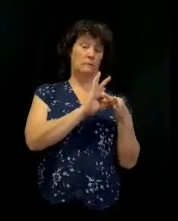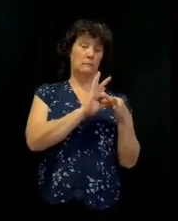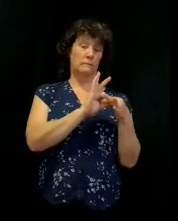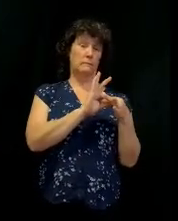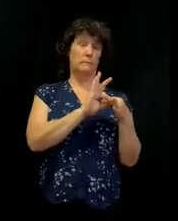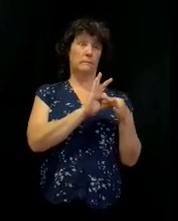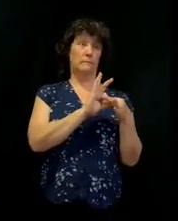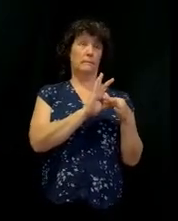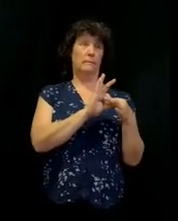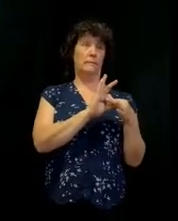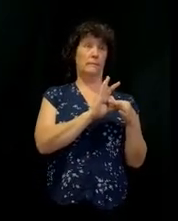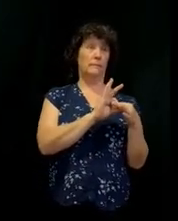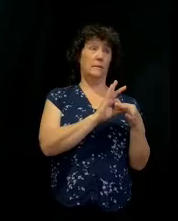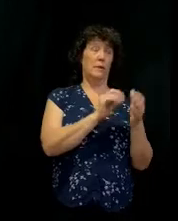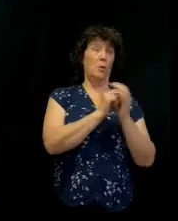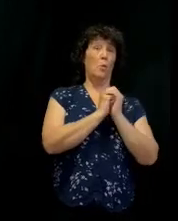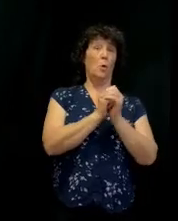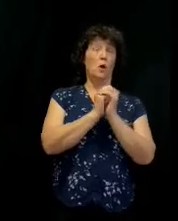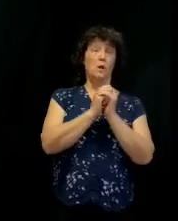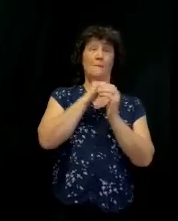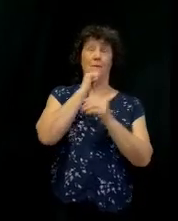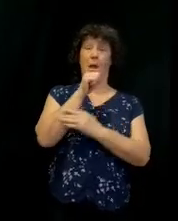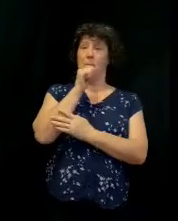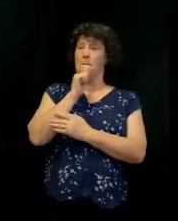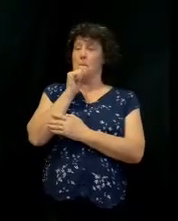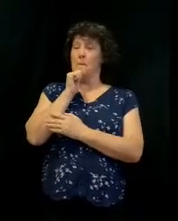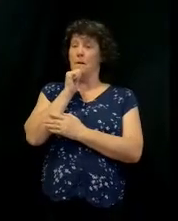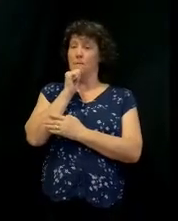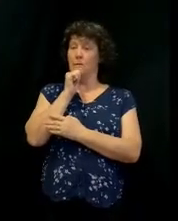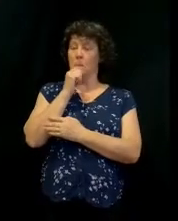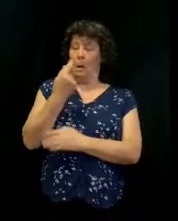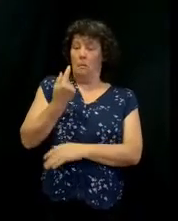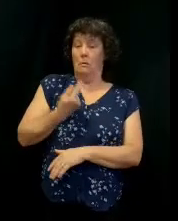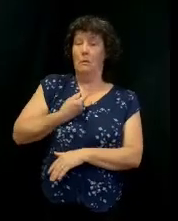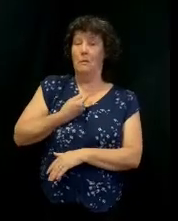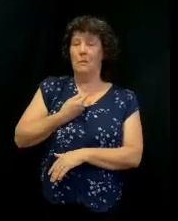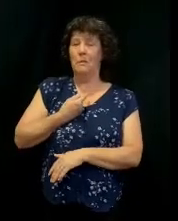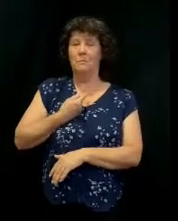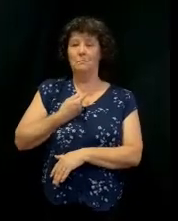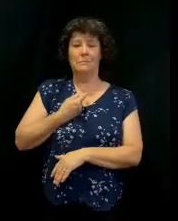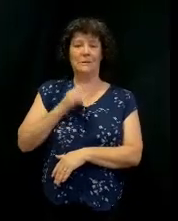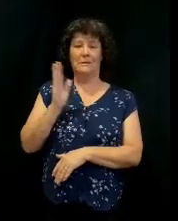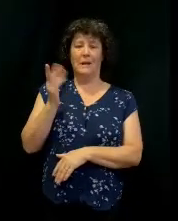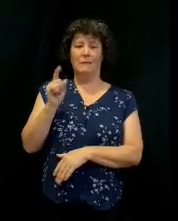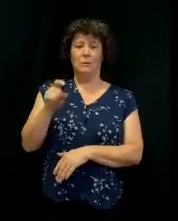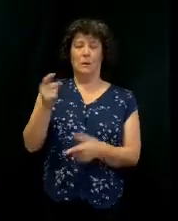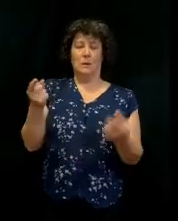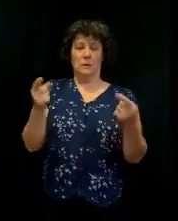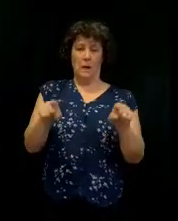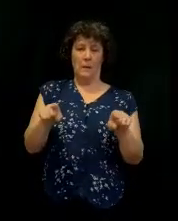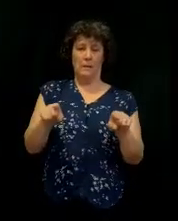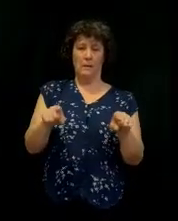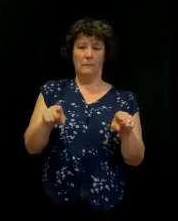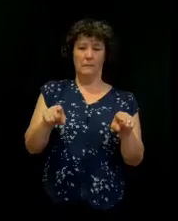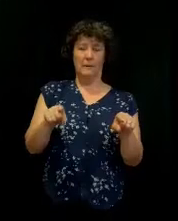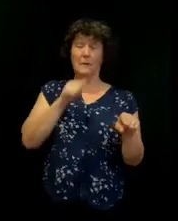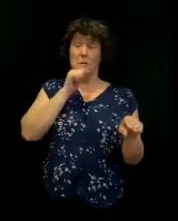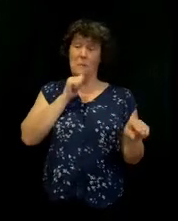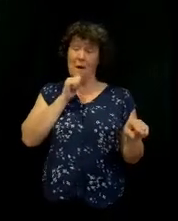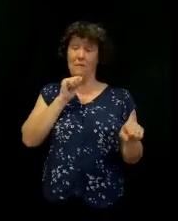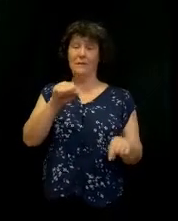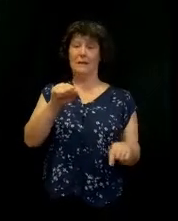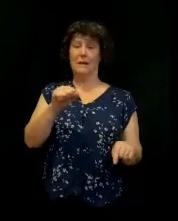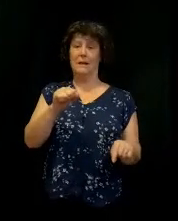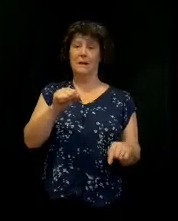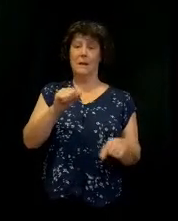I said it a little ago, worship was never to be done in private alone, or it was just a private place. It is private, but